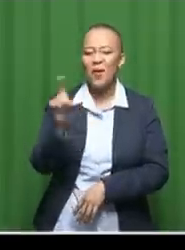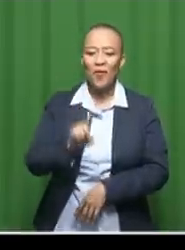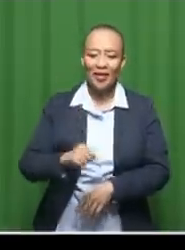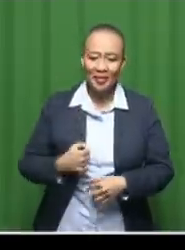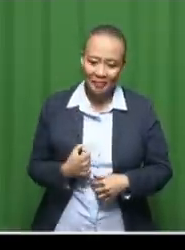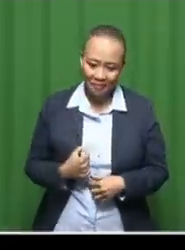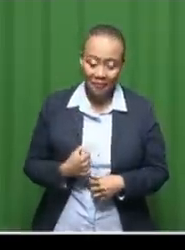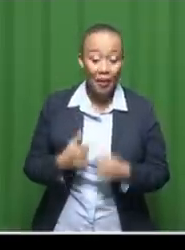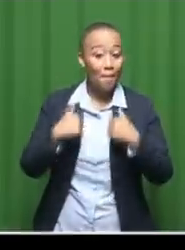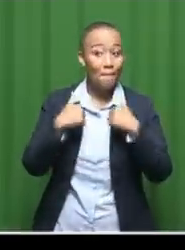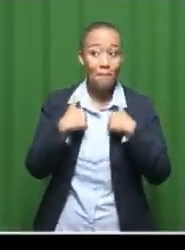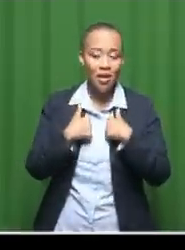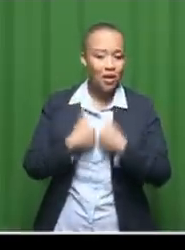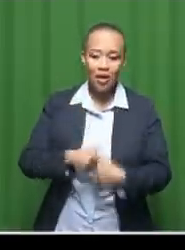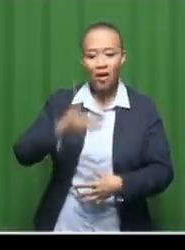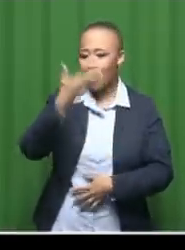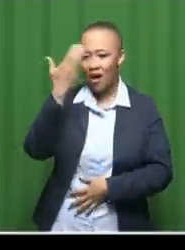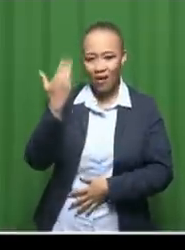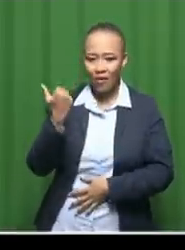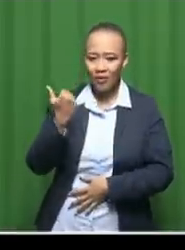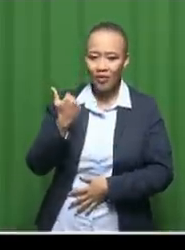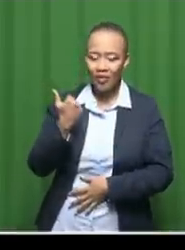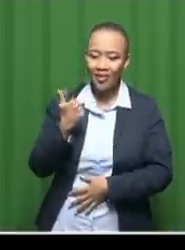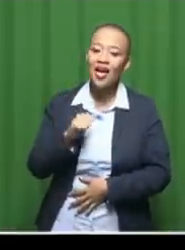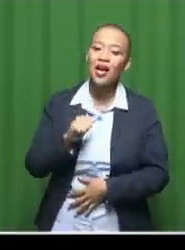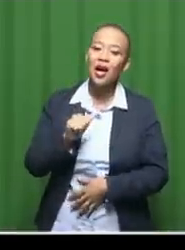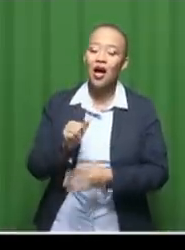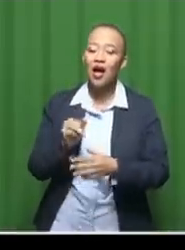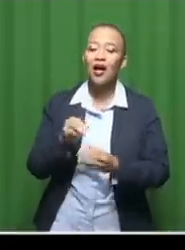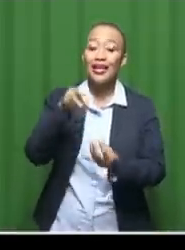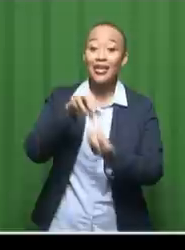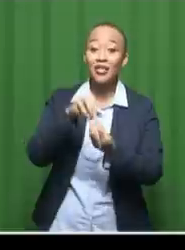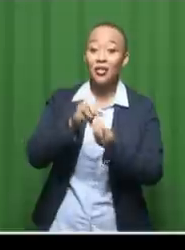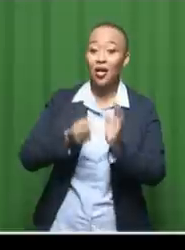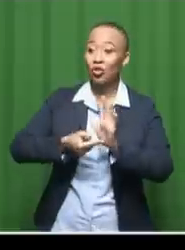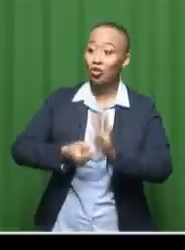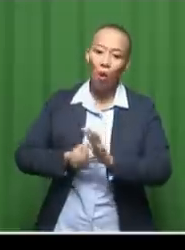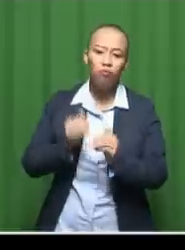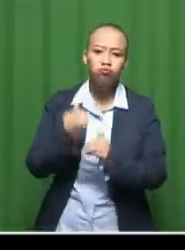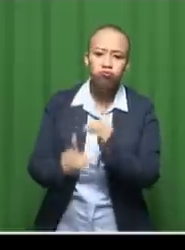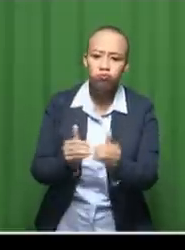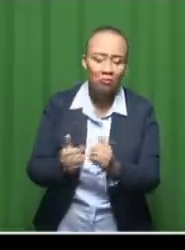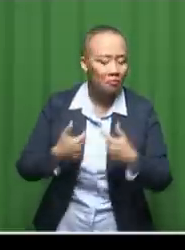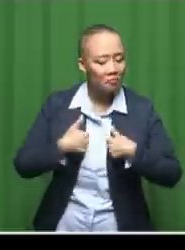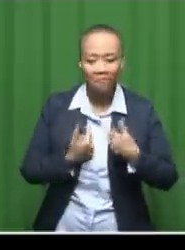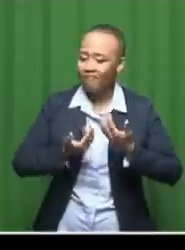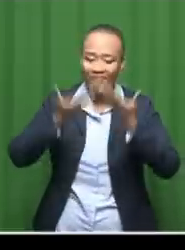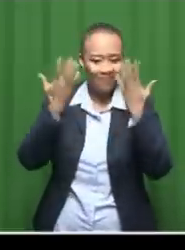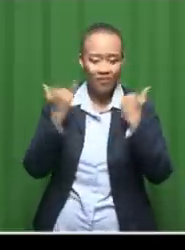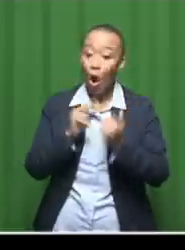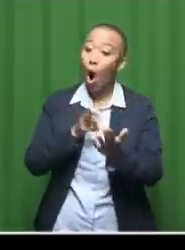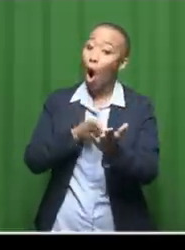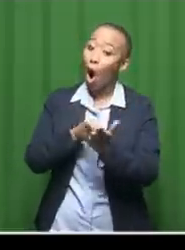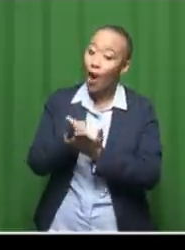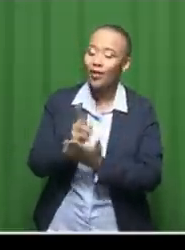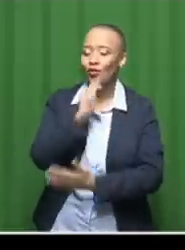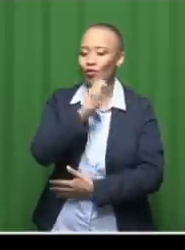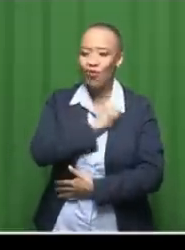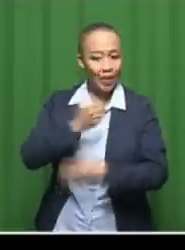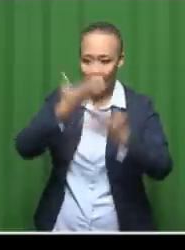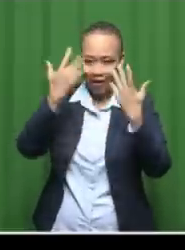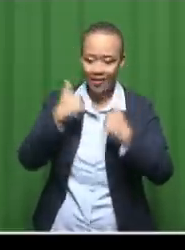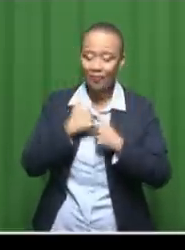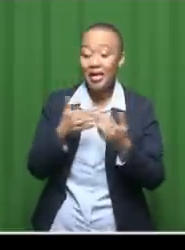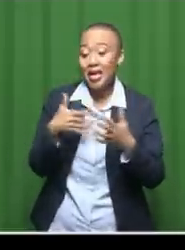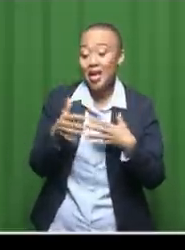know that the RAND Easter show was still on. And this is the honest truth. But thanks